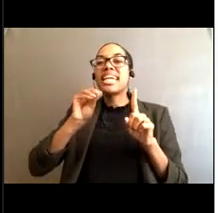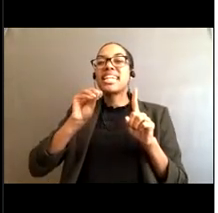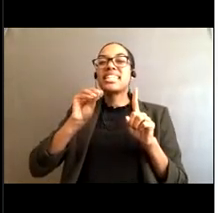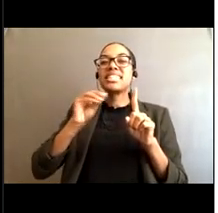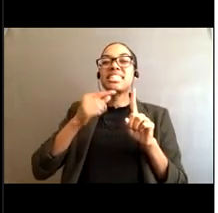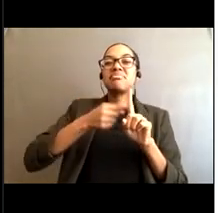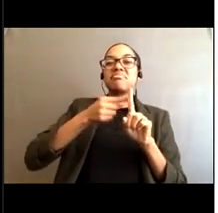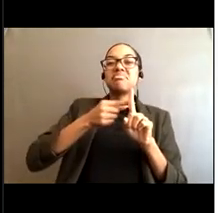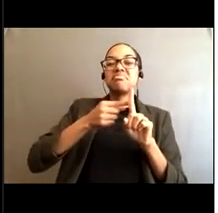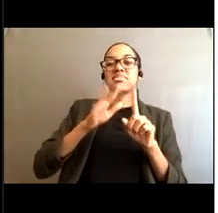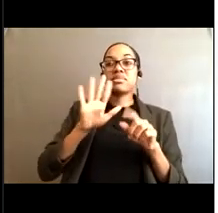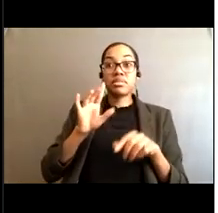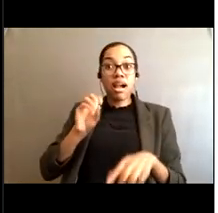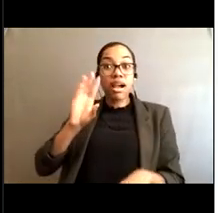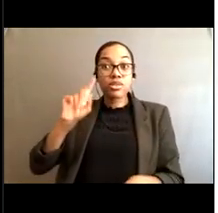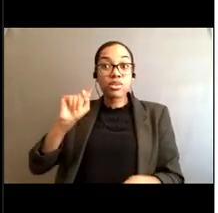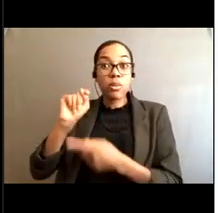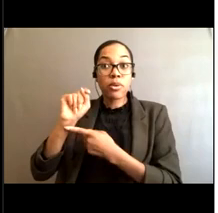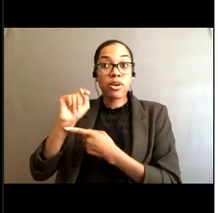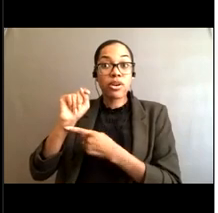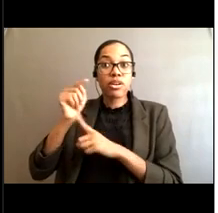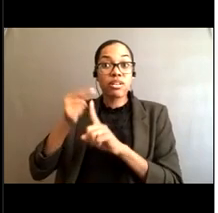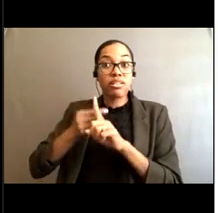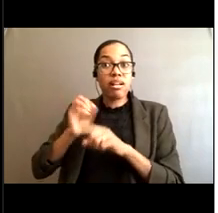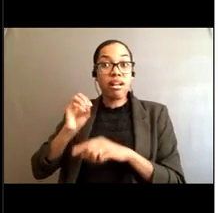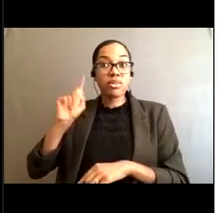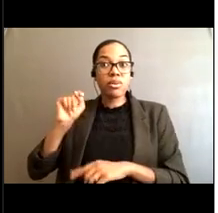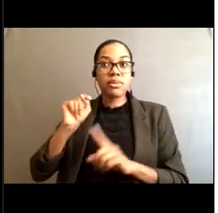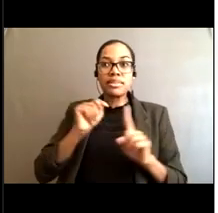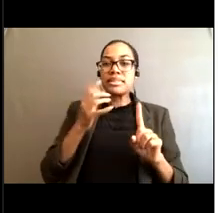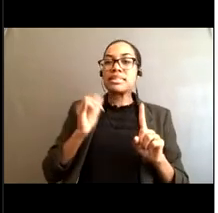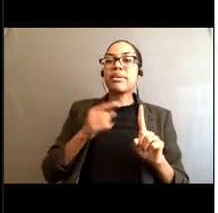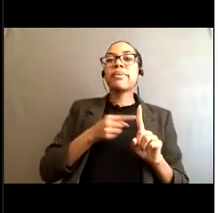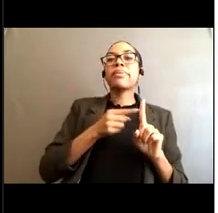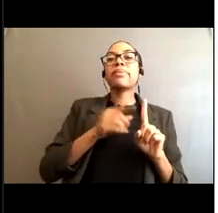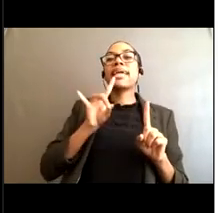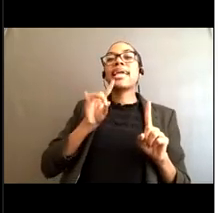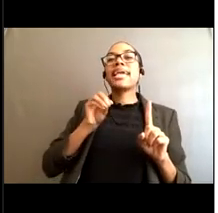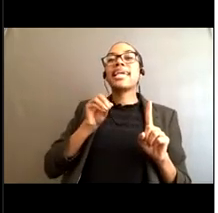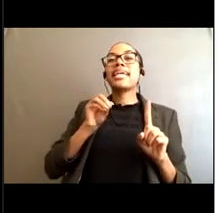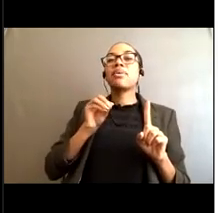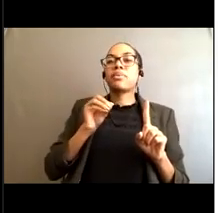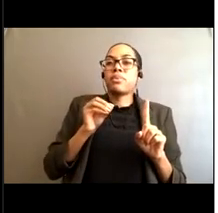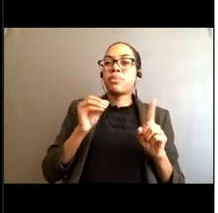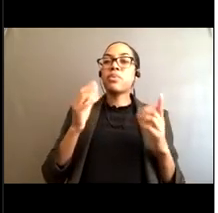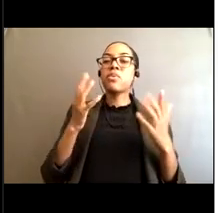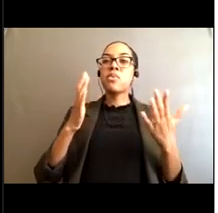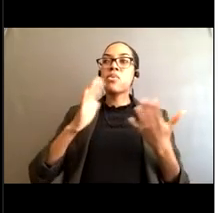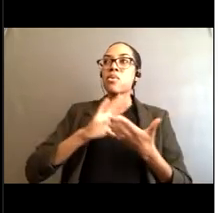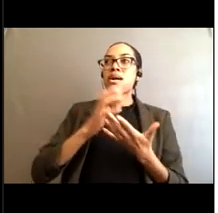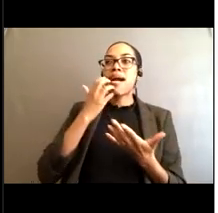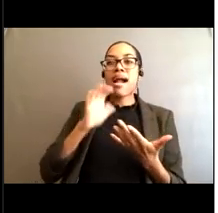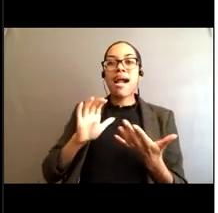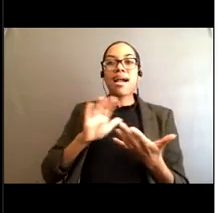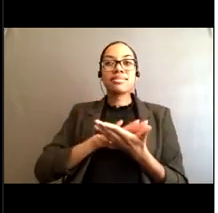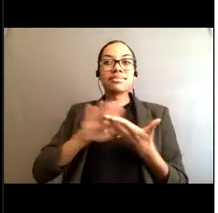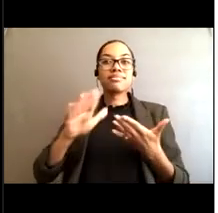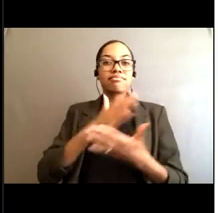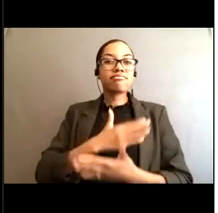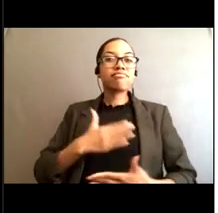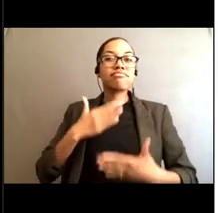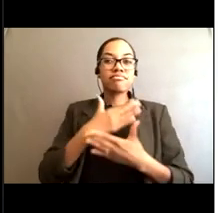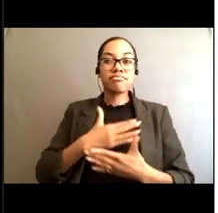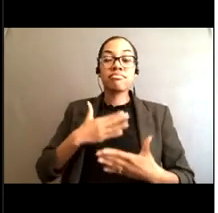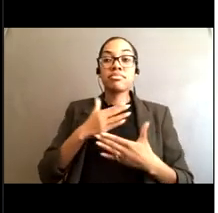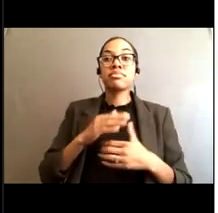was early October. Water temperatures were above normal. So, you know, at a first glance,